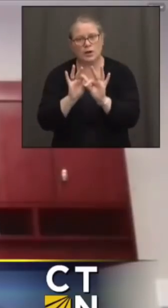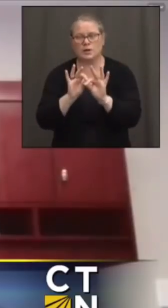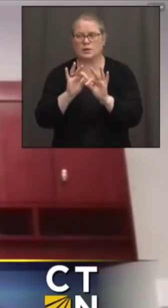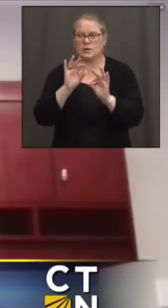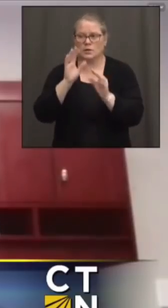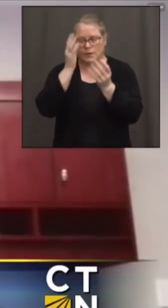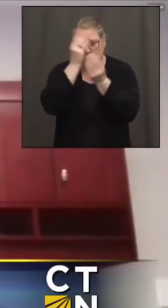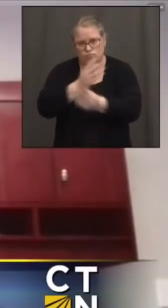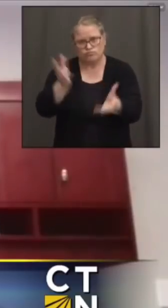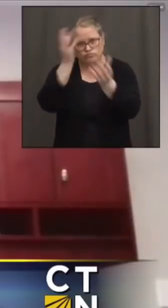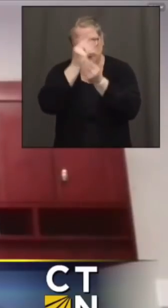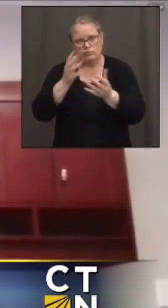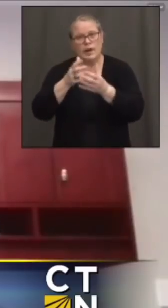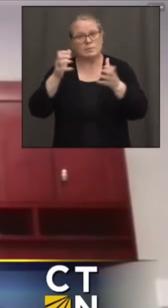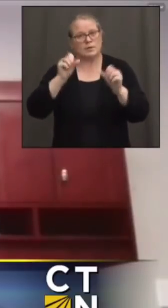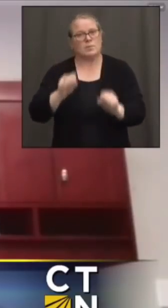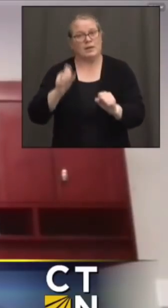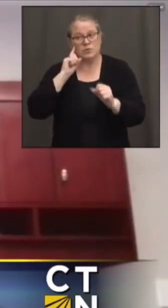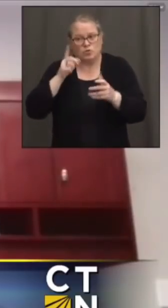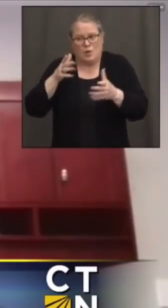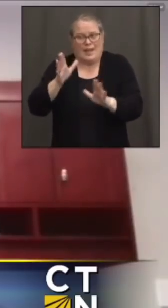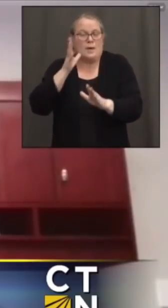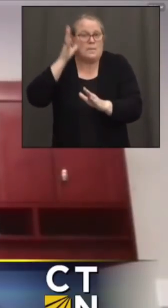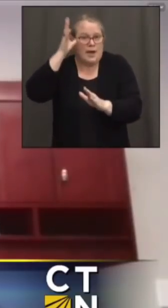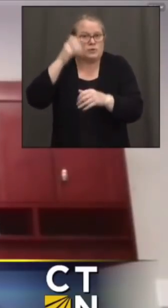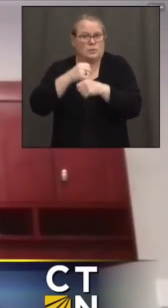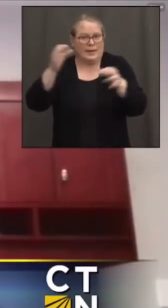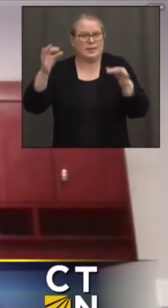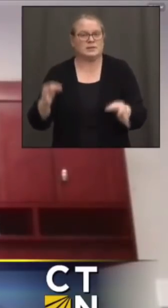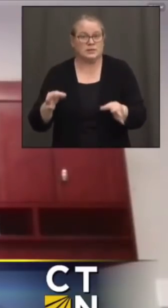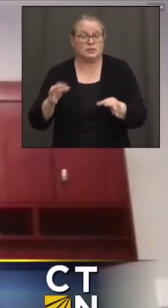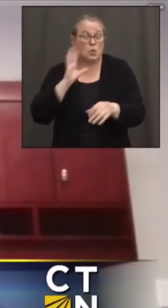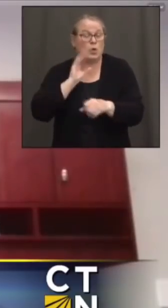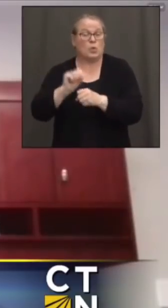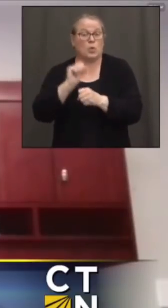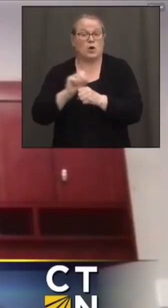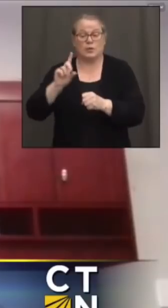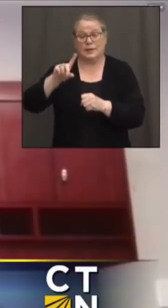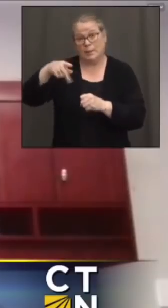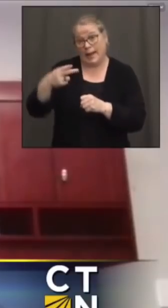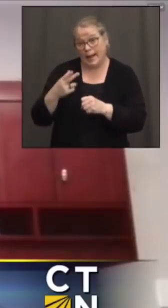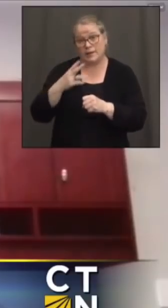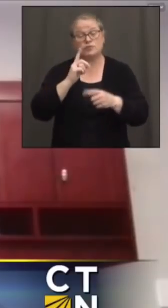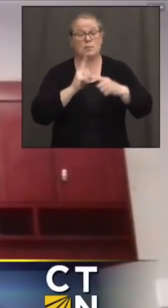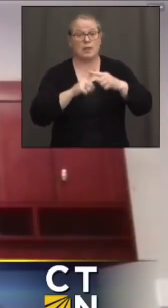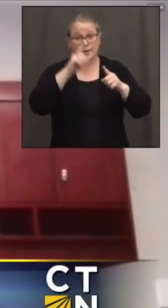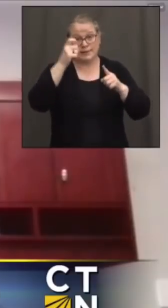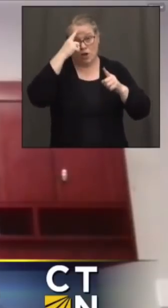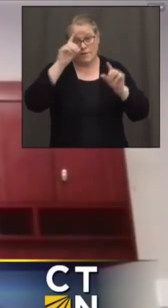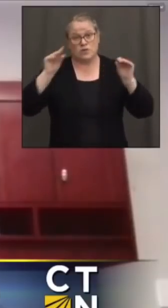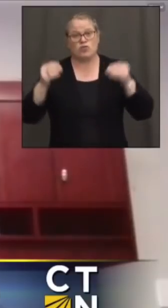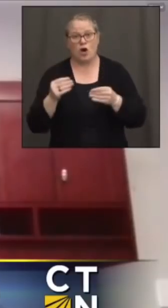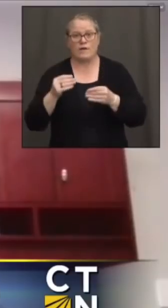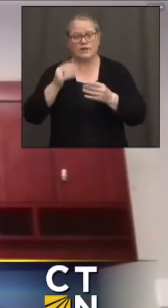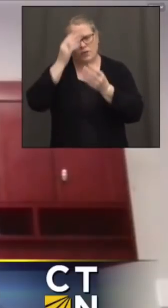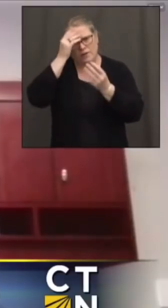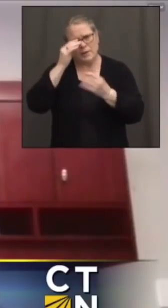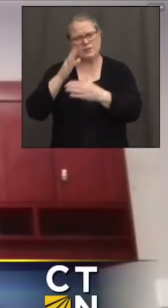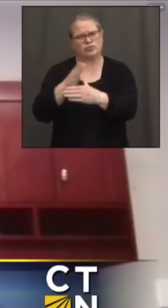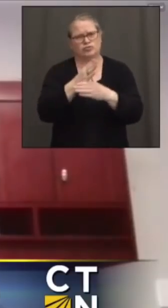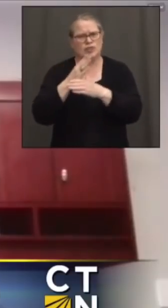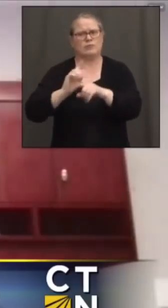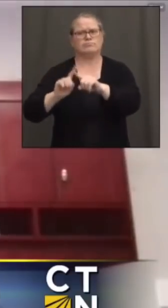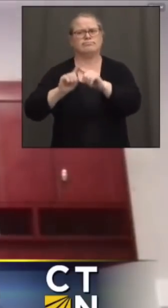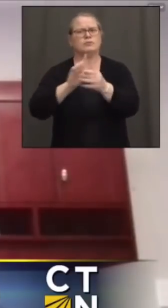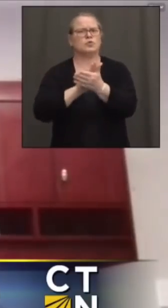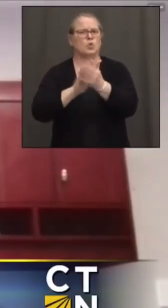decisions. And we will certainly be working with DPH and the governor's office to share information with our school districts that they can also pass